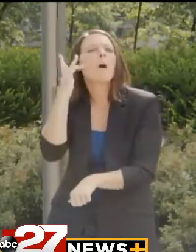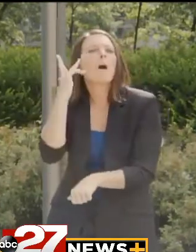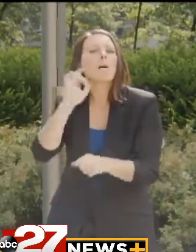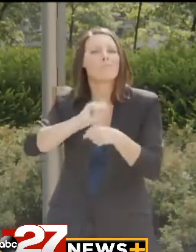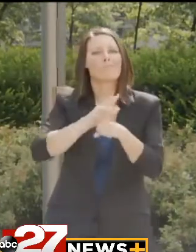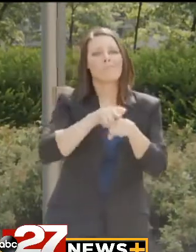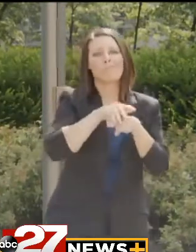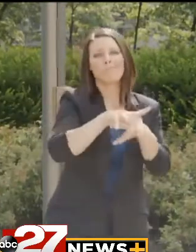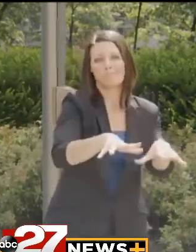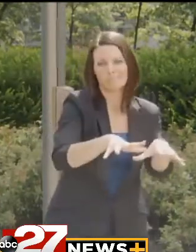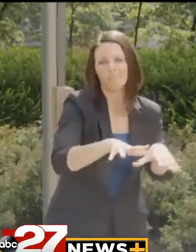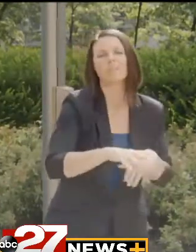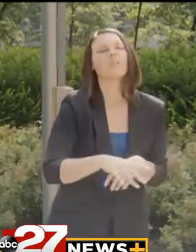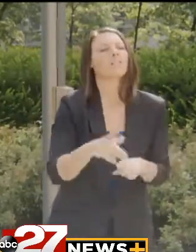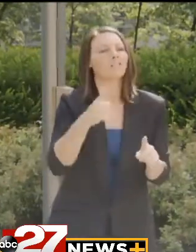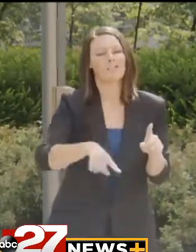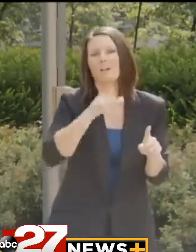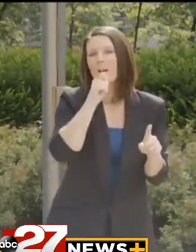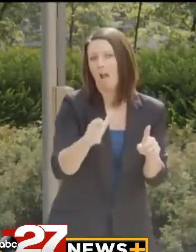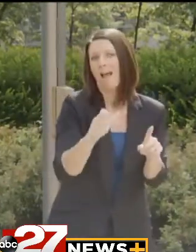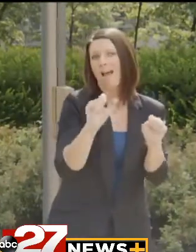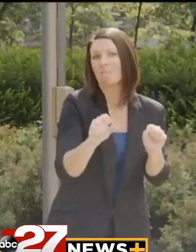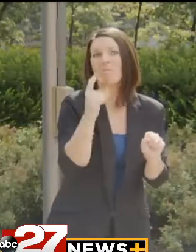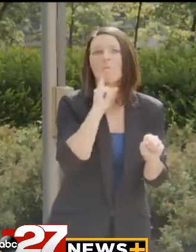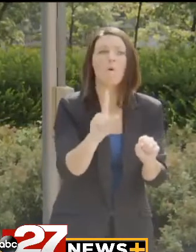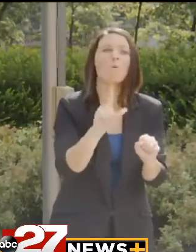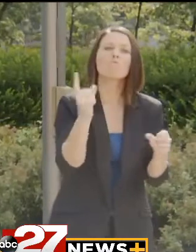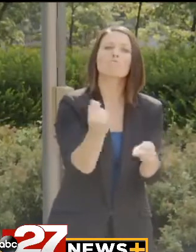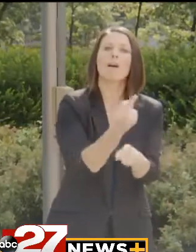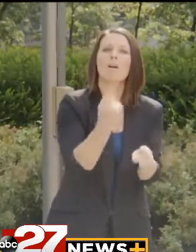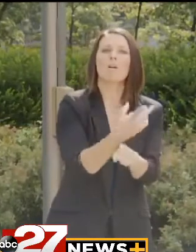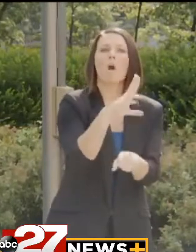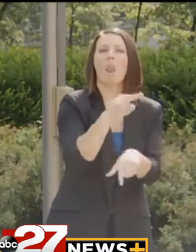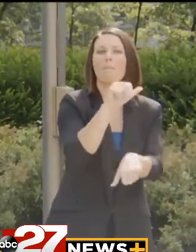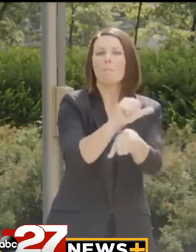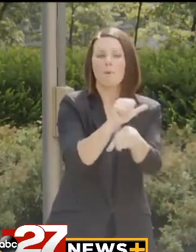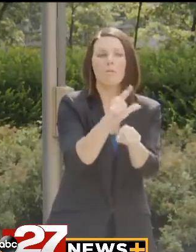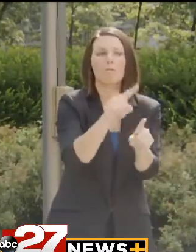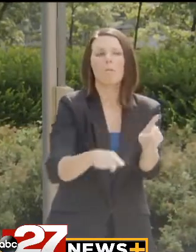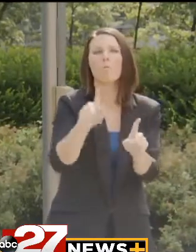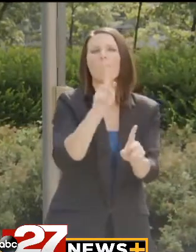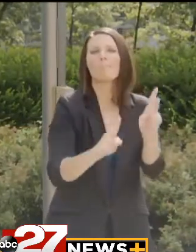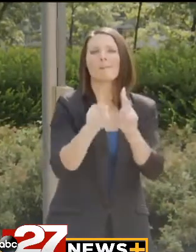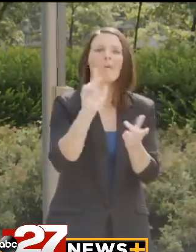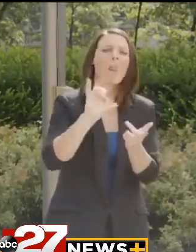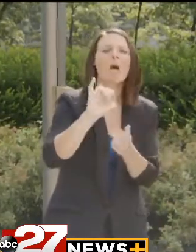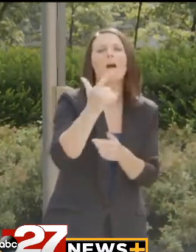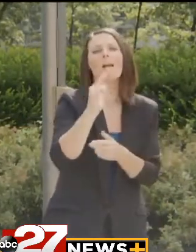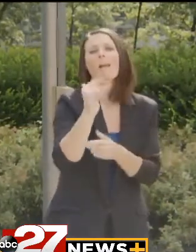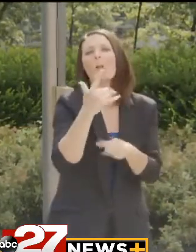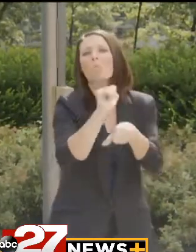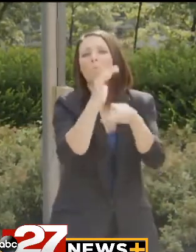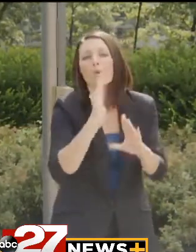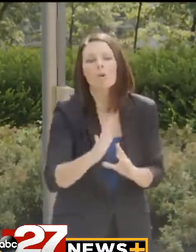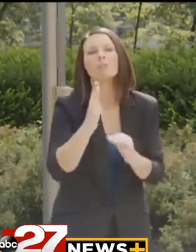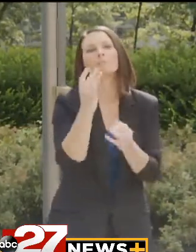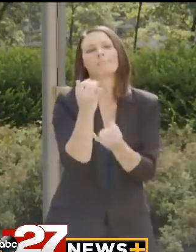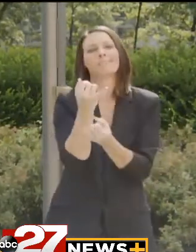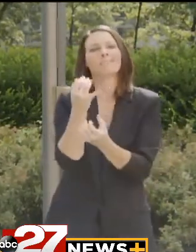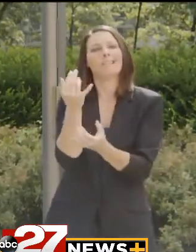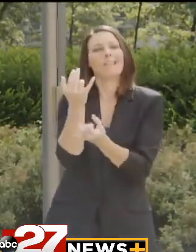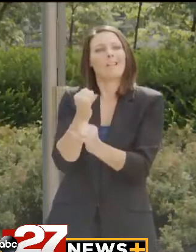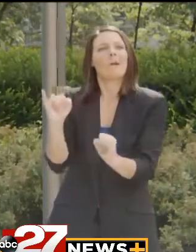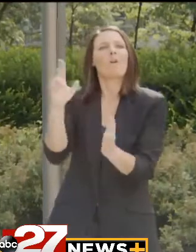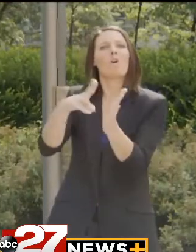pandemic and who are not eligible for traditional unemployment. These individuals are gig workers, independent contractors